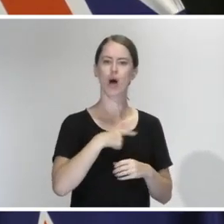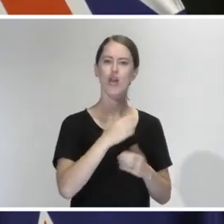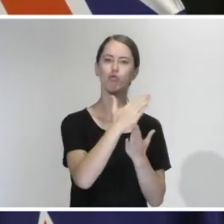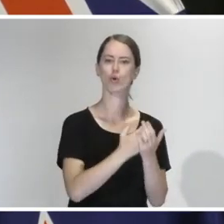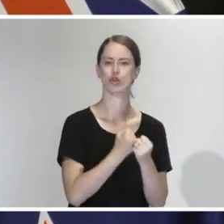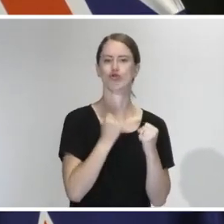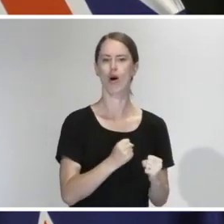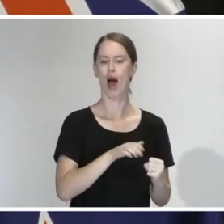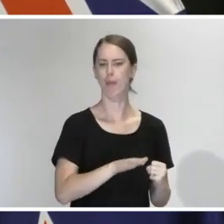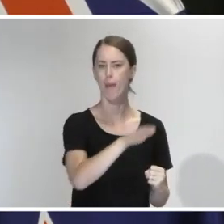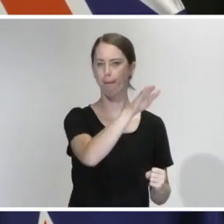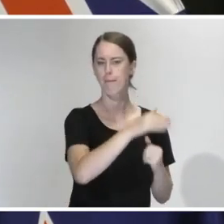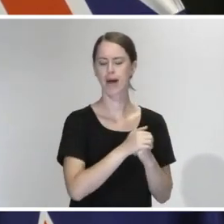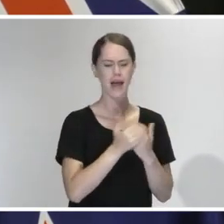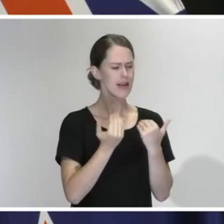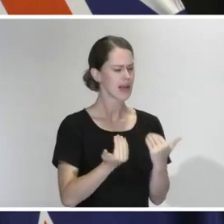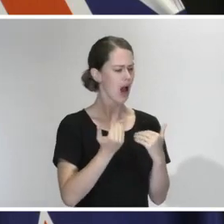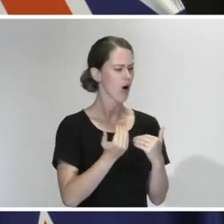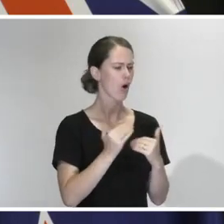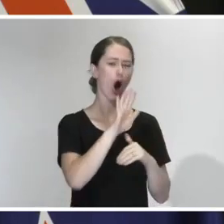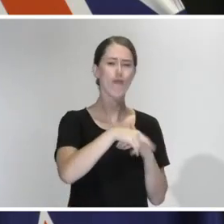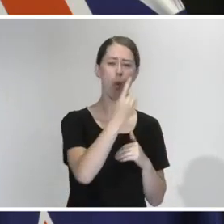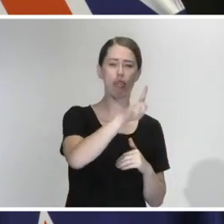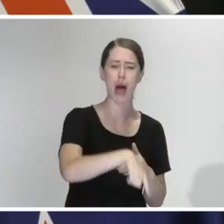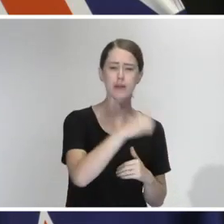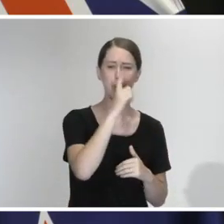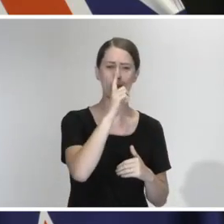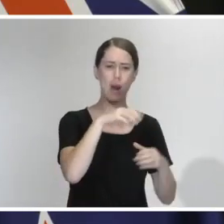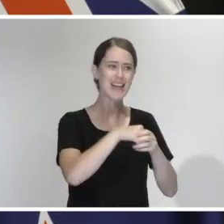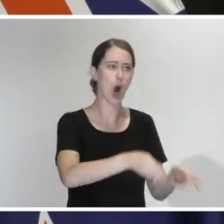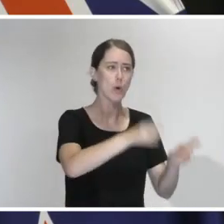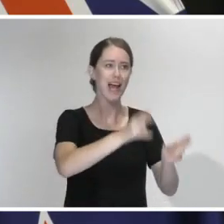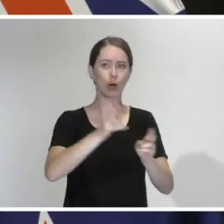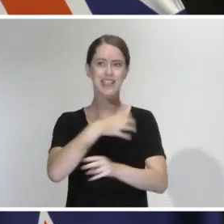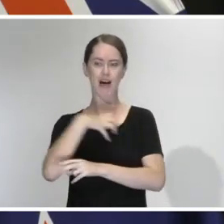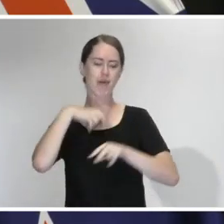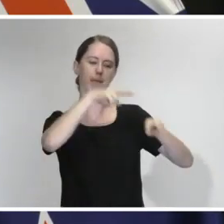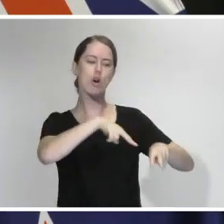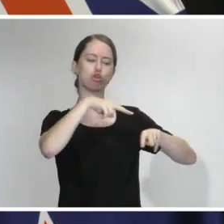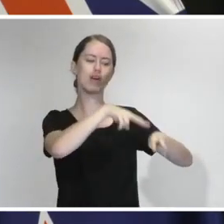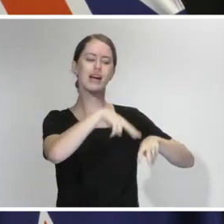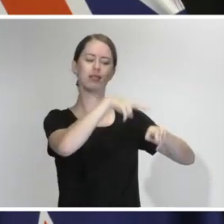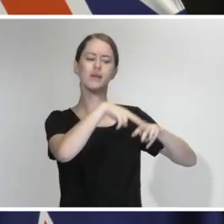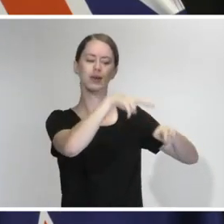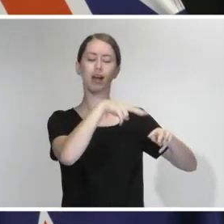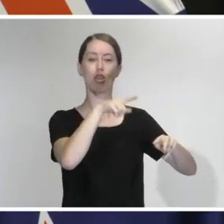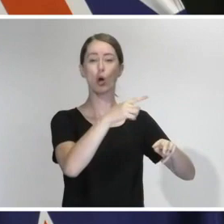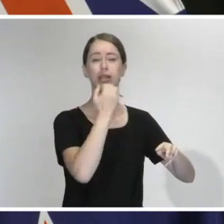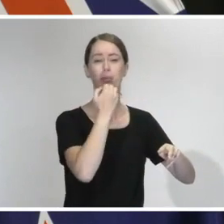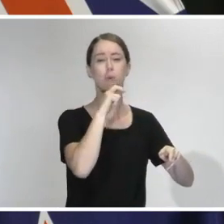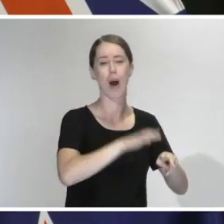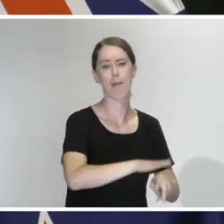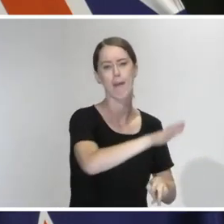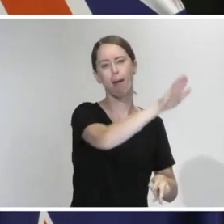where well over a thousand people are in hotels, monitored by the government, and that will only set to increase.